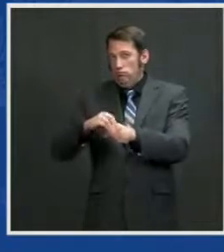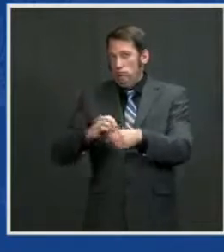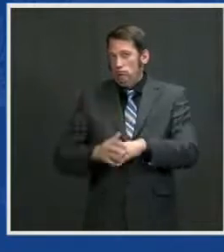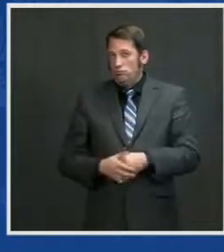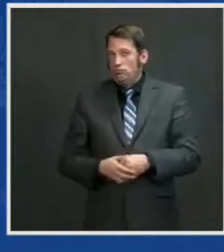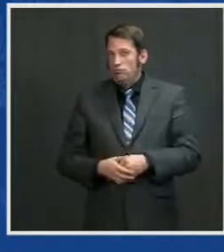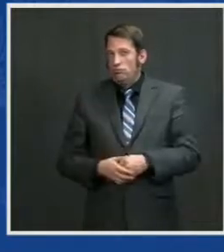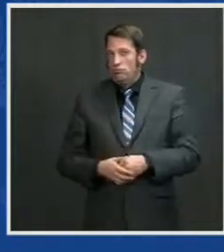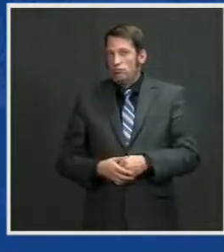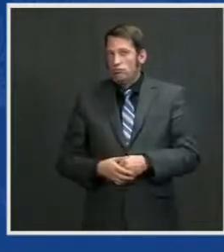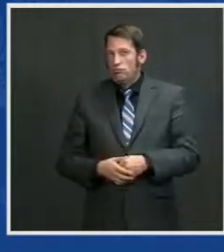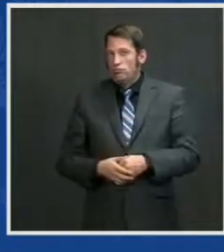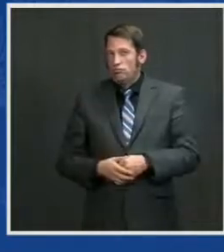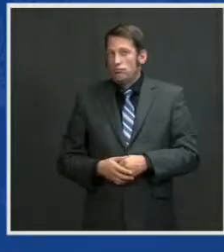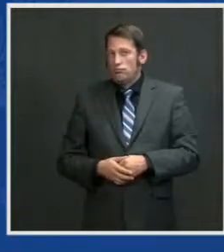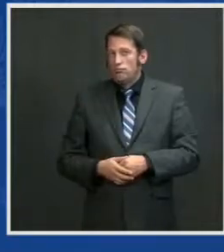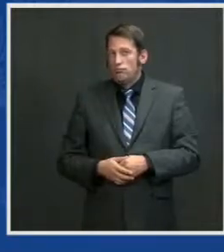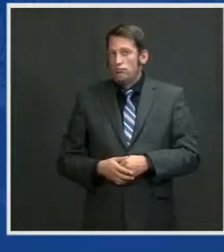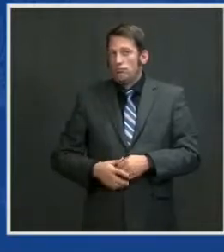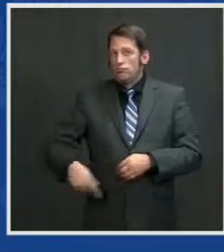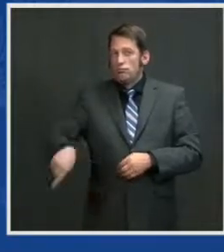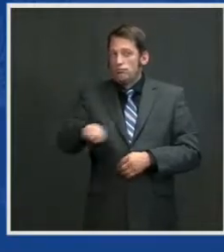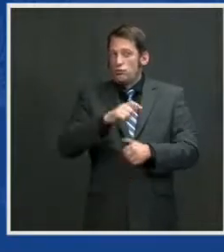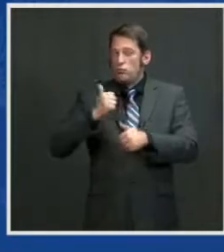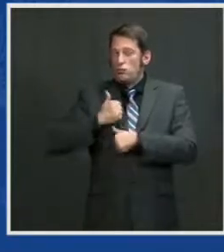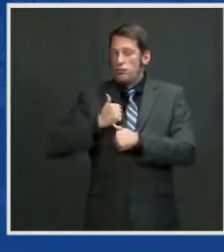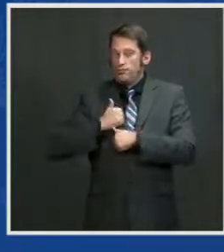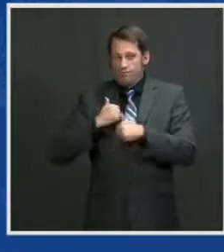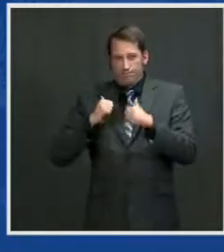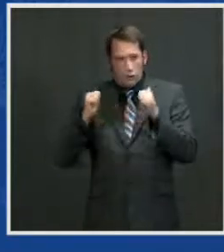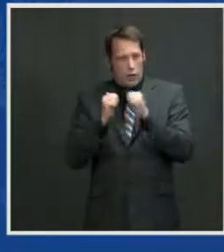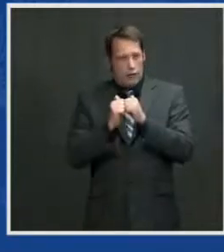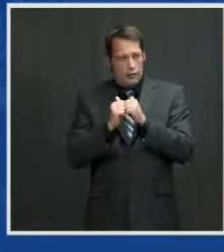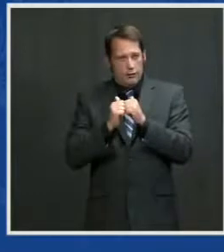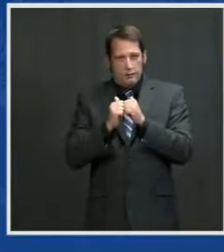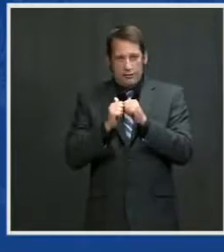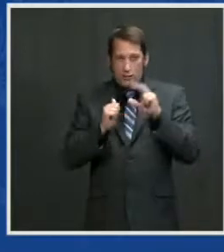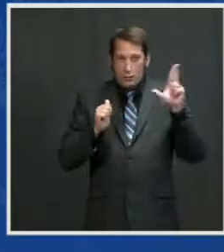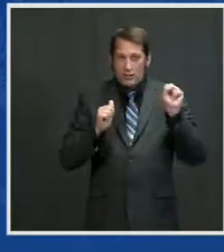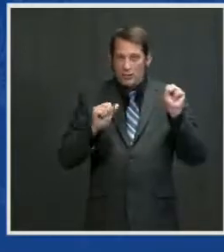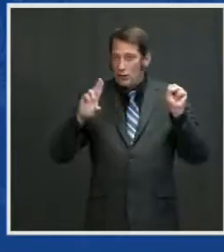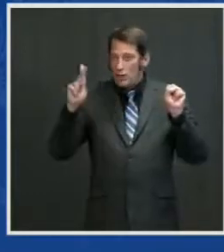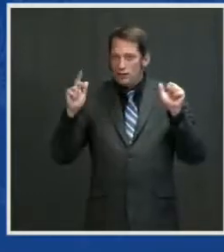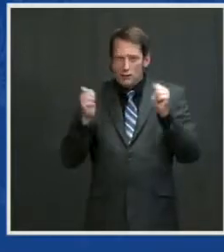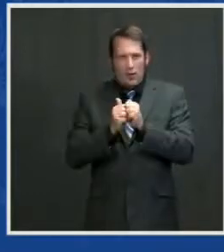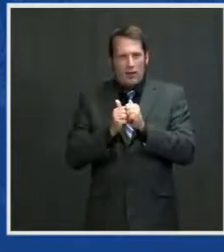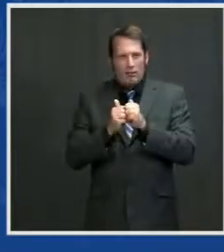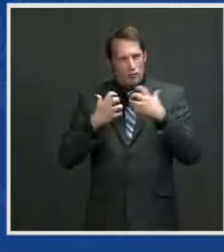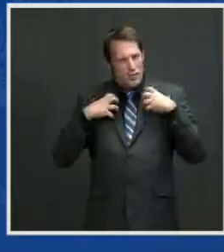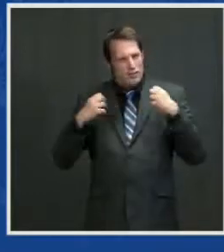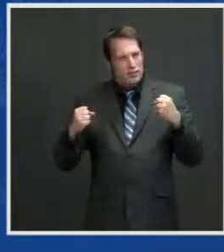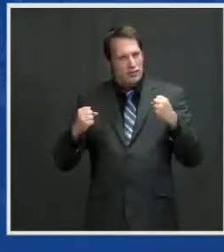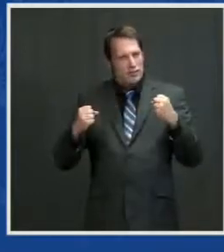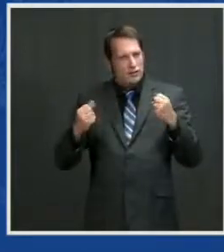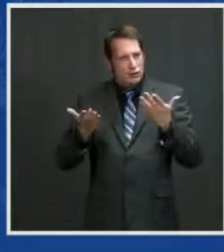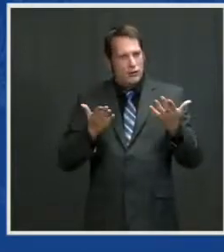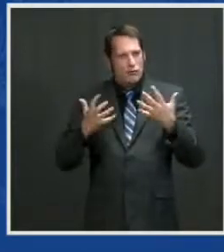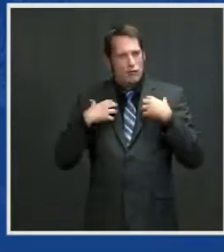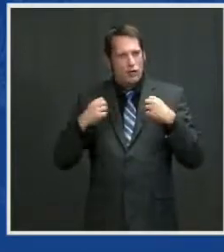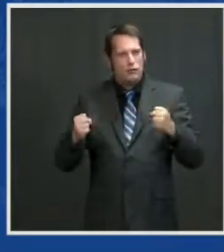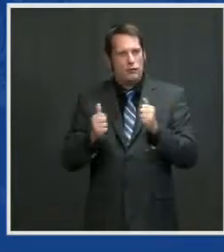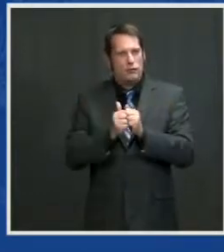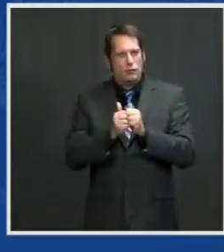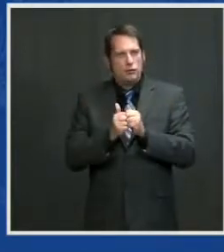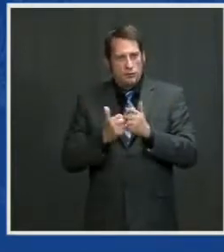world, including serving bravely in the mountains of Afghanistan for the past 20 years. Our NATO allies have had our backs